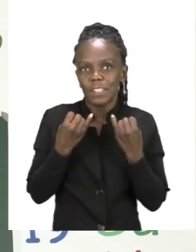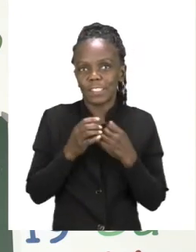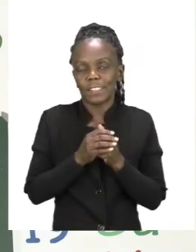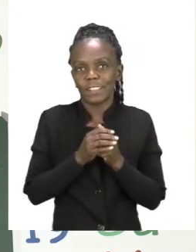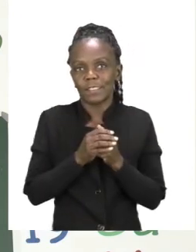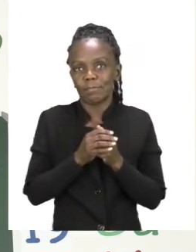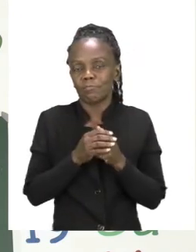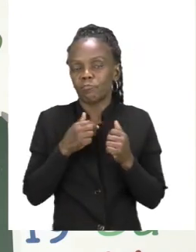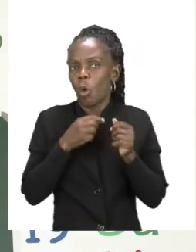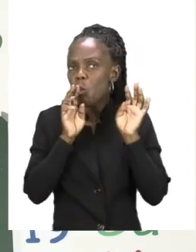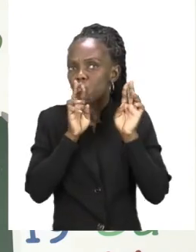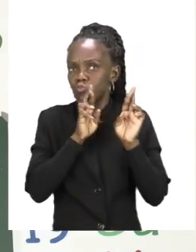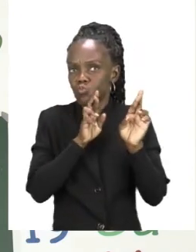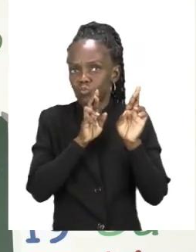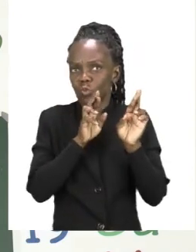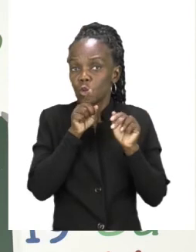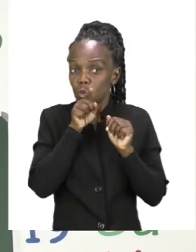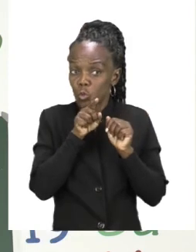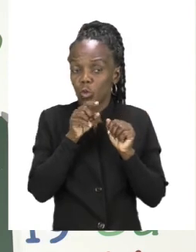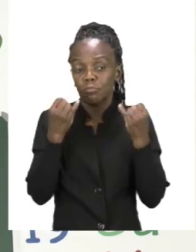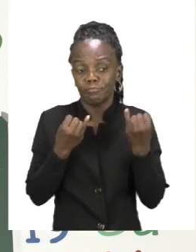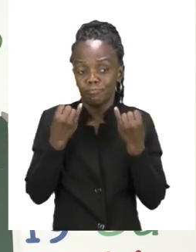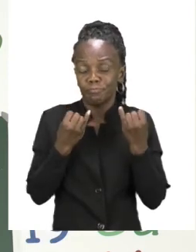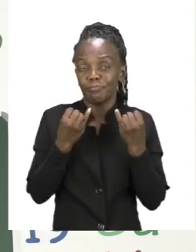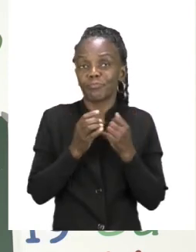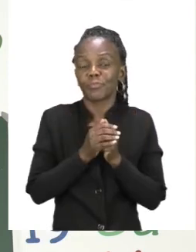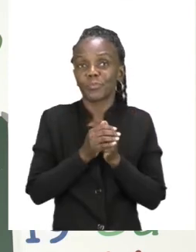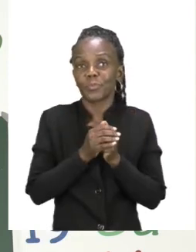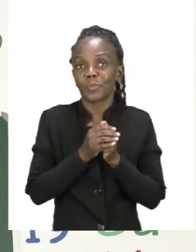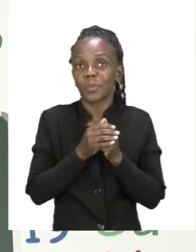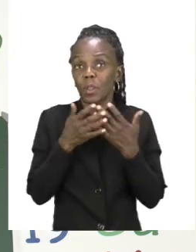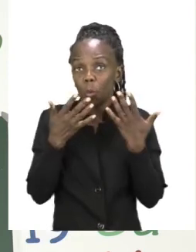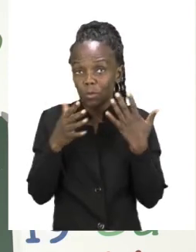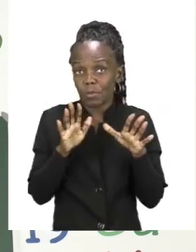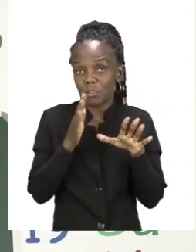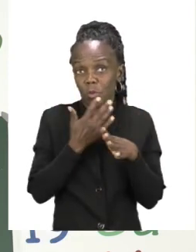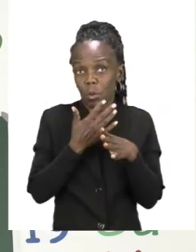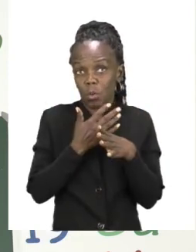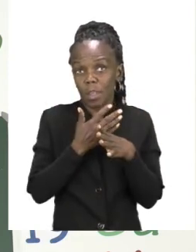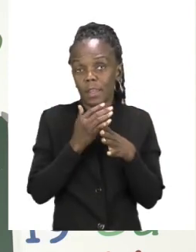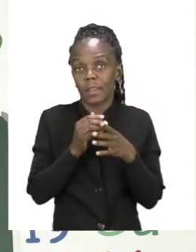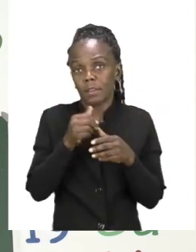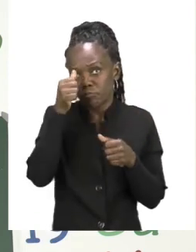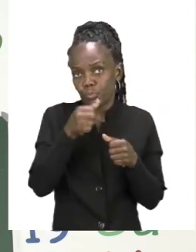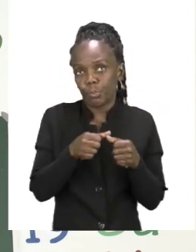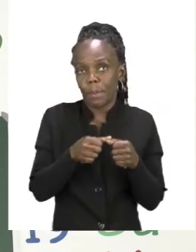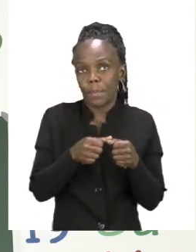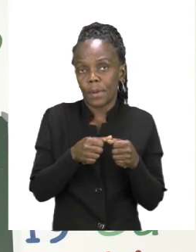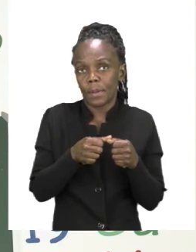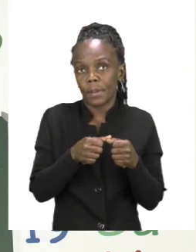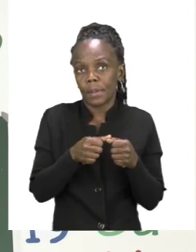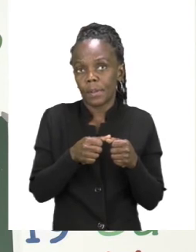I hope you also had fun with me. So now that we are done with our lesson, I want you to remember that anytime